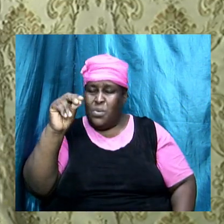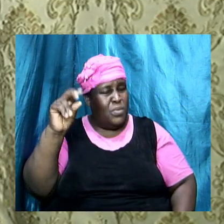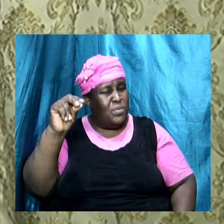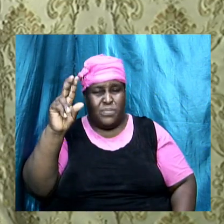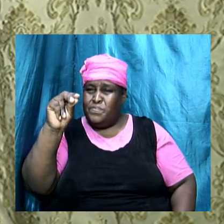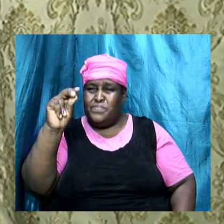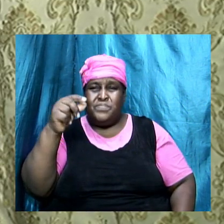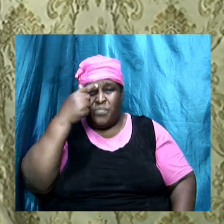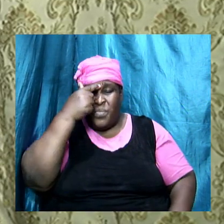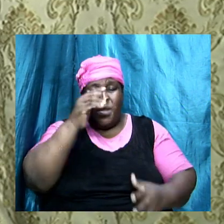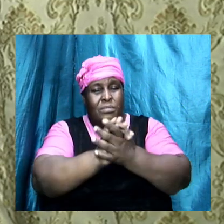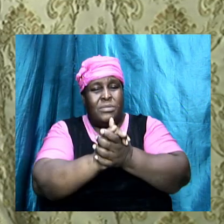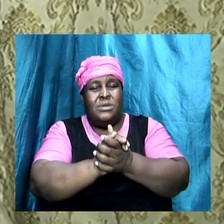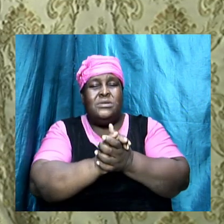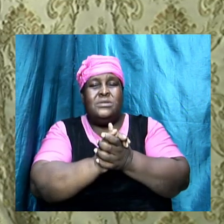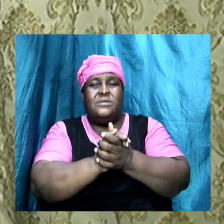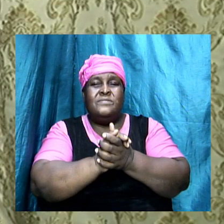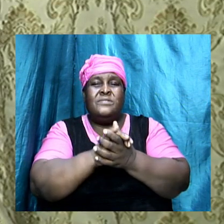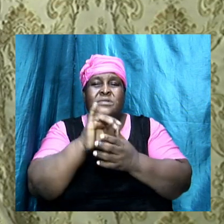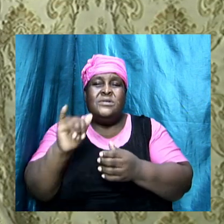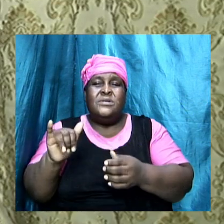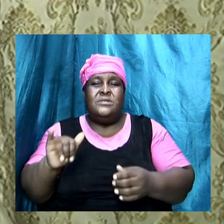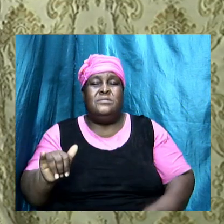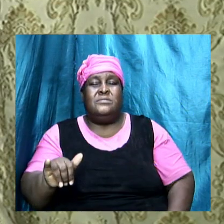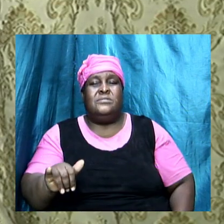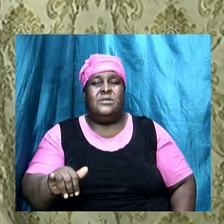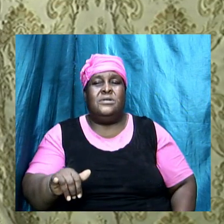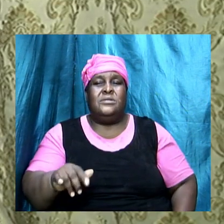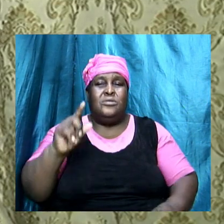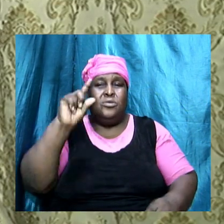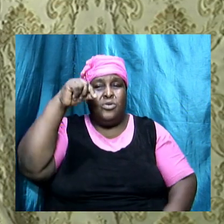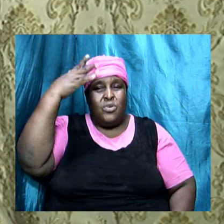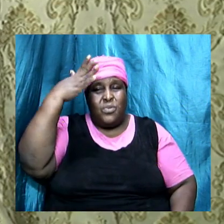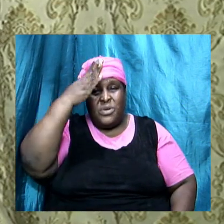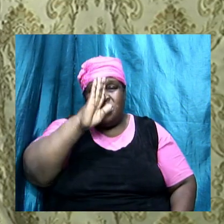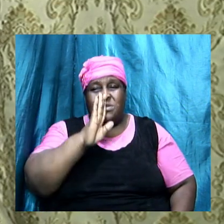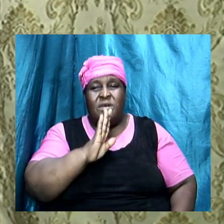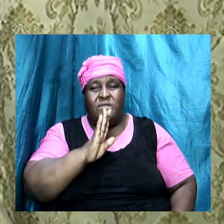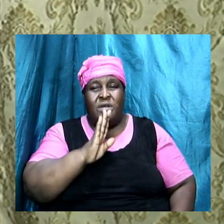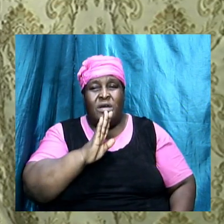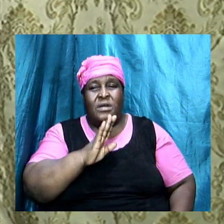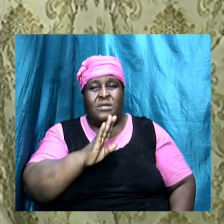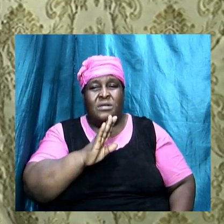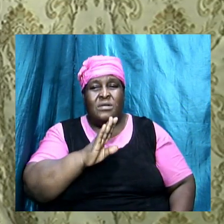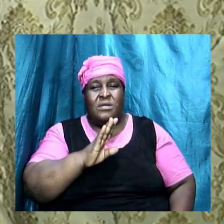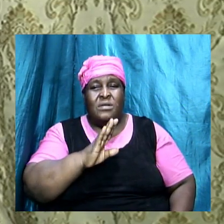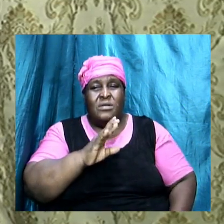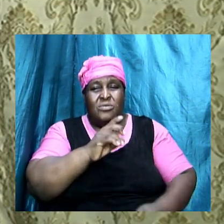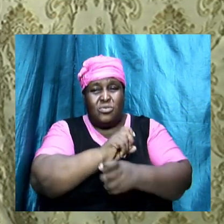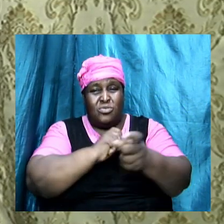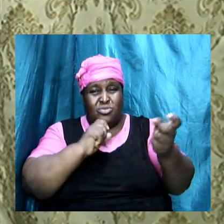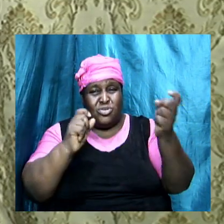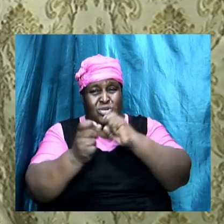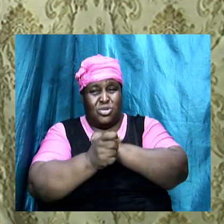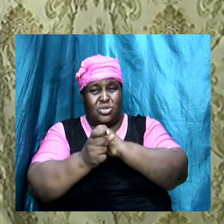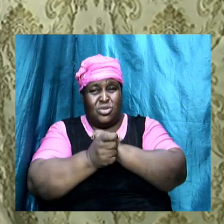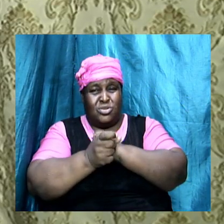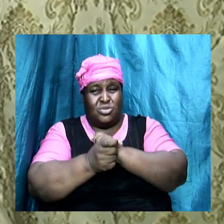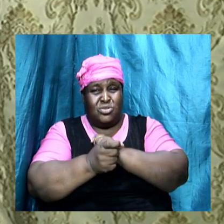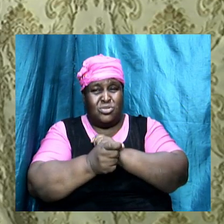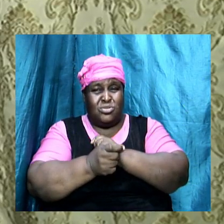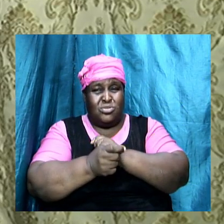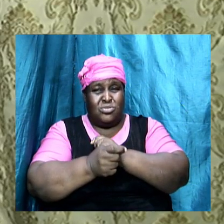believe in that look here the grace of God we can use the grace of God turn the grace of God into